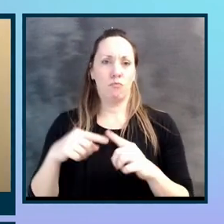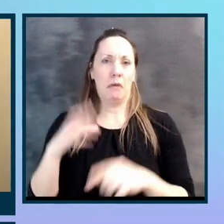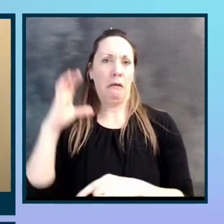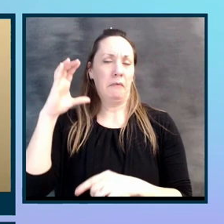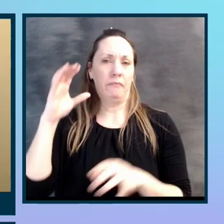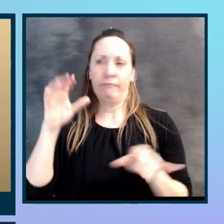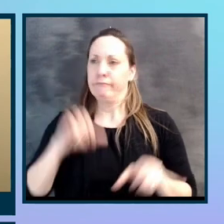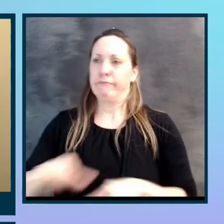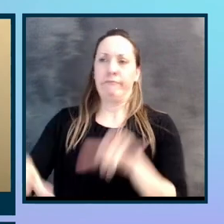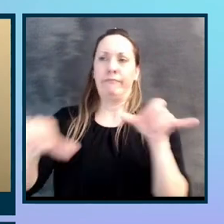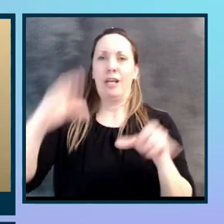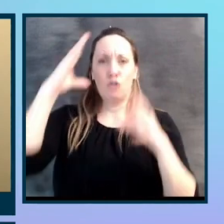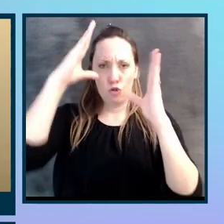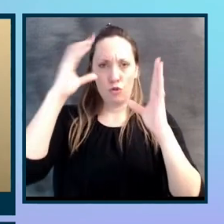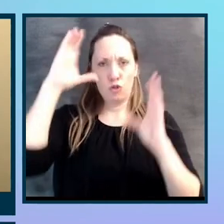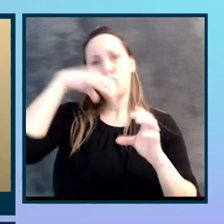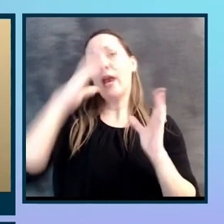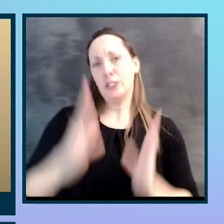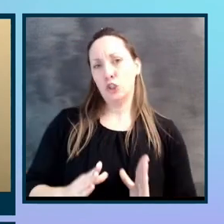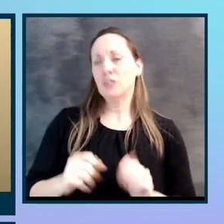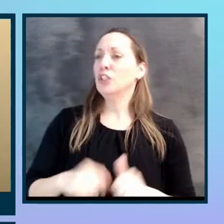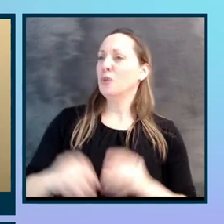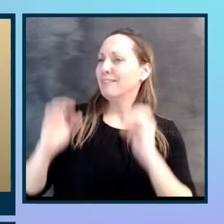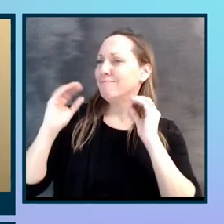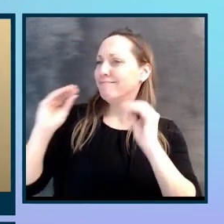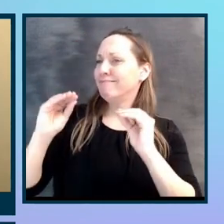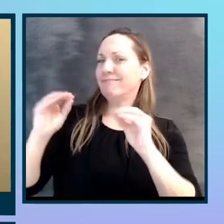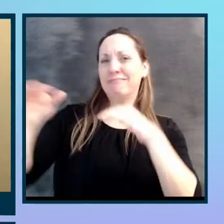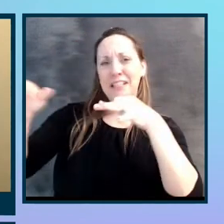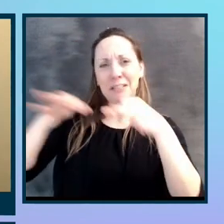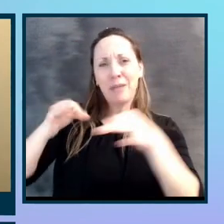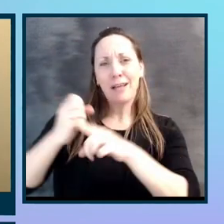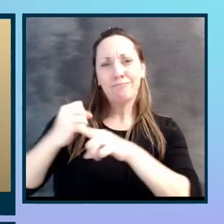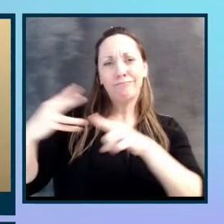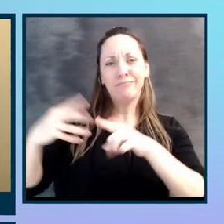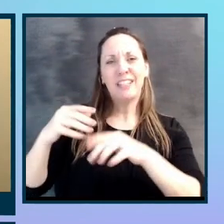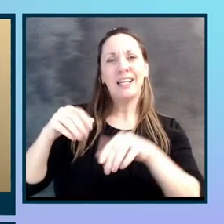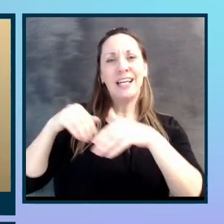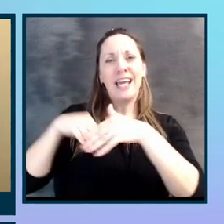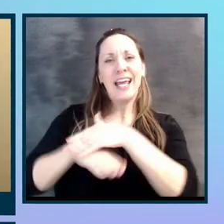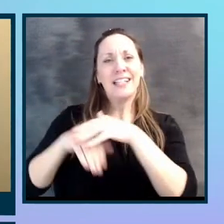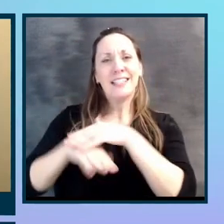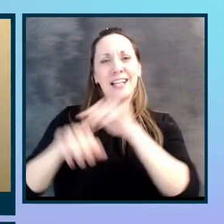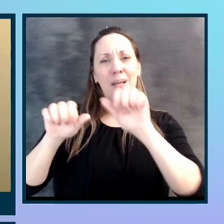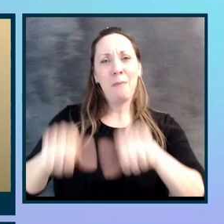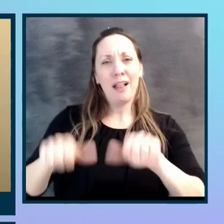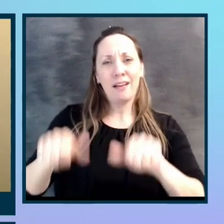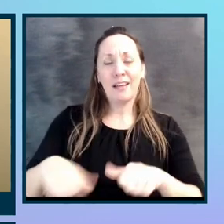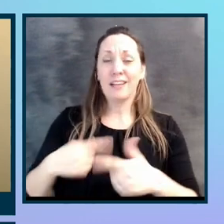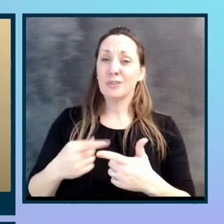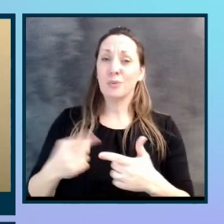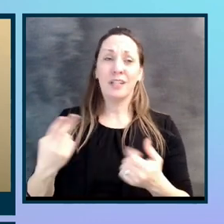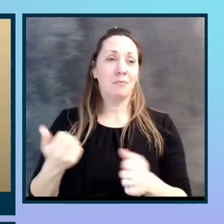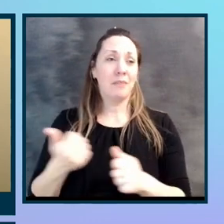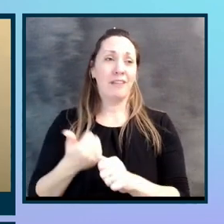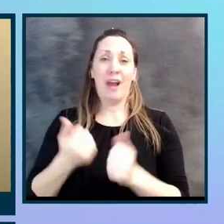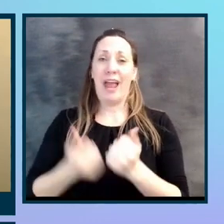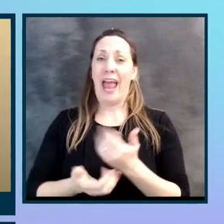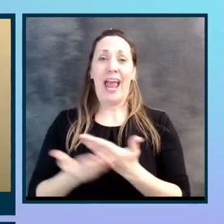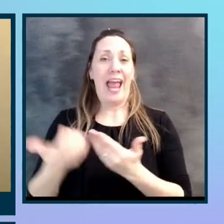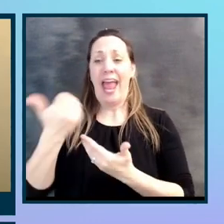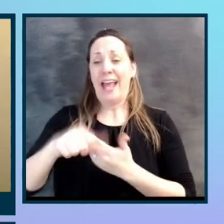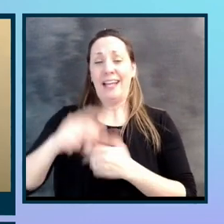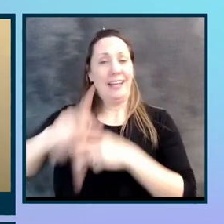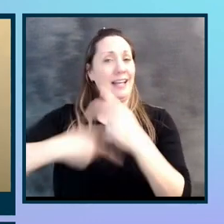just educate about accessibility. It's just going to make it better for people with any kind of disabilities down the road. Yeah.